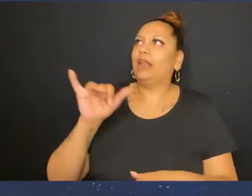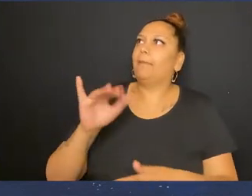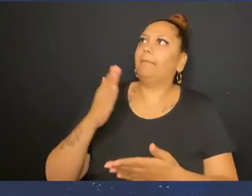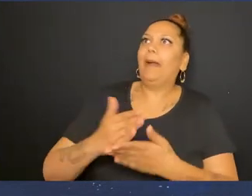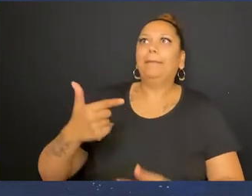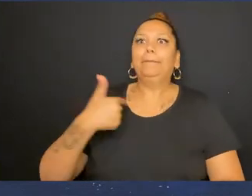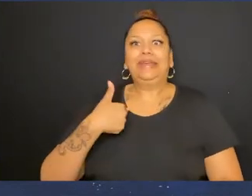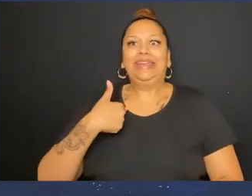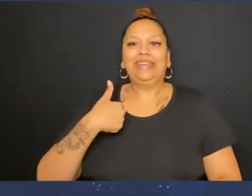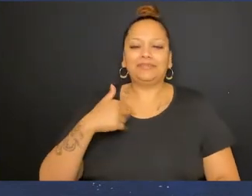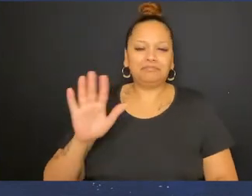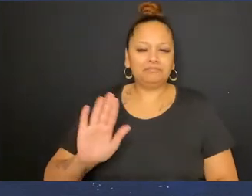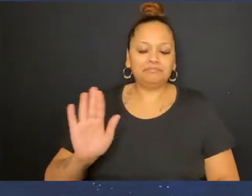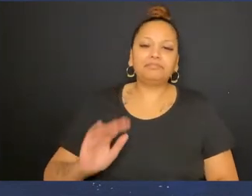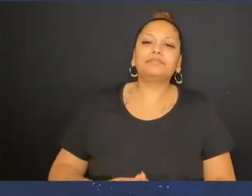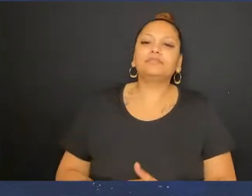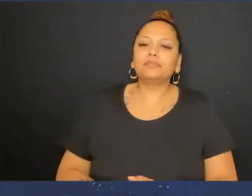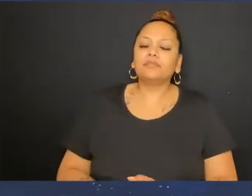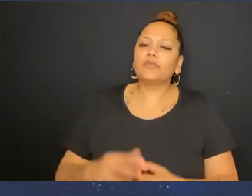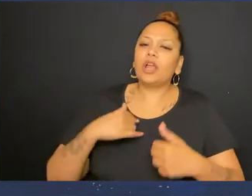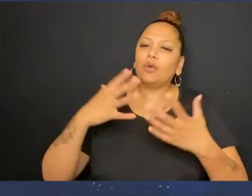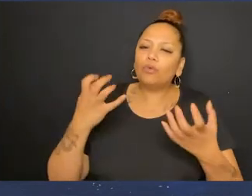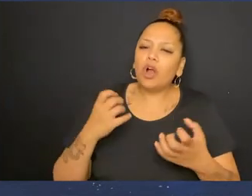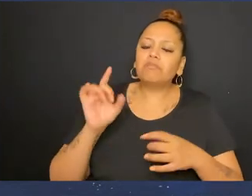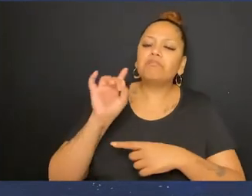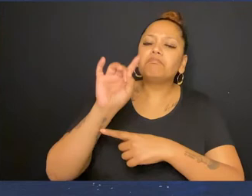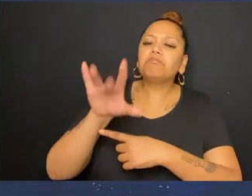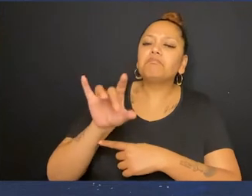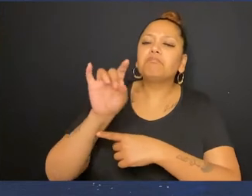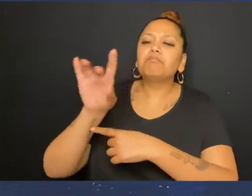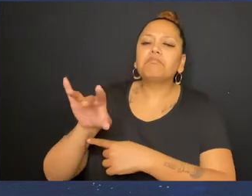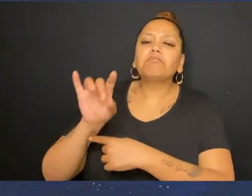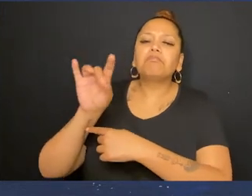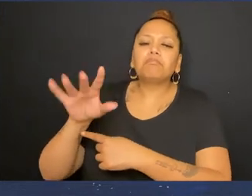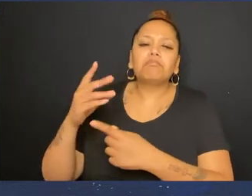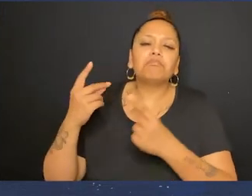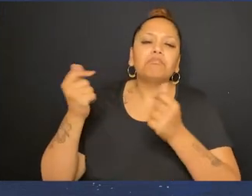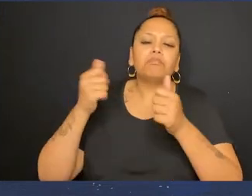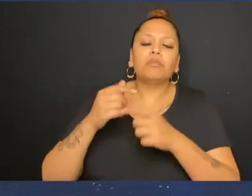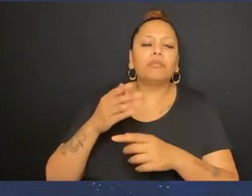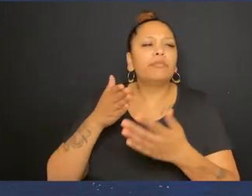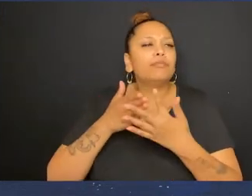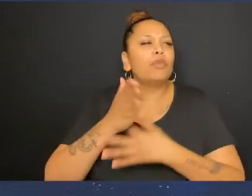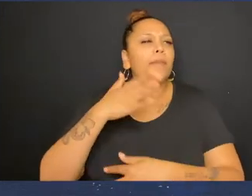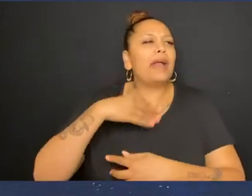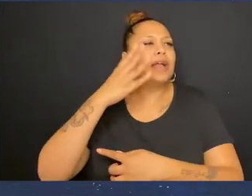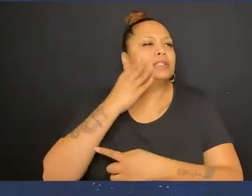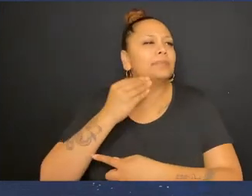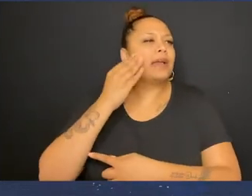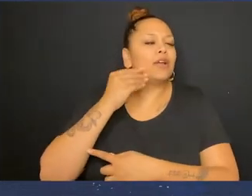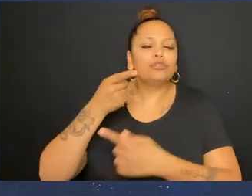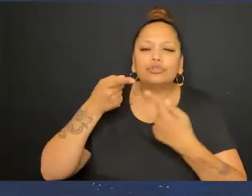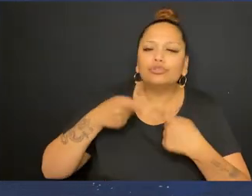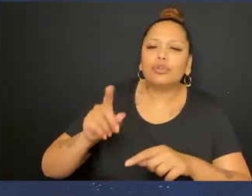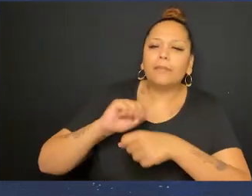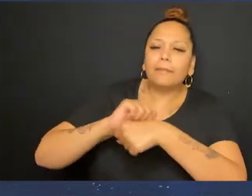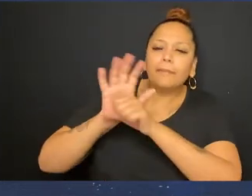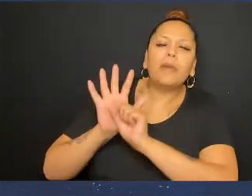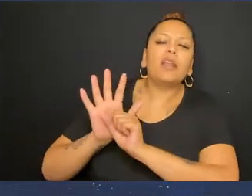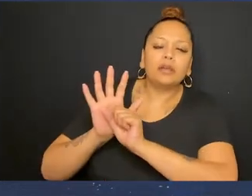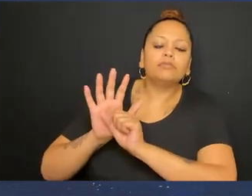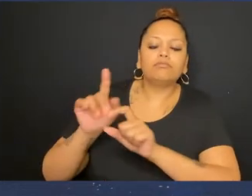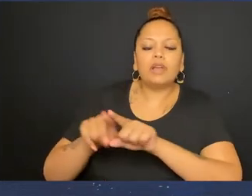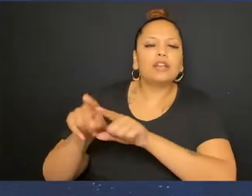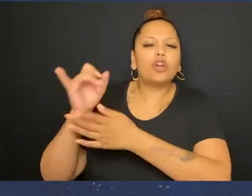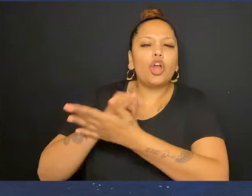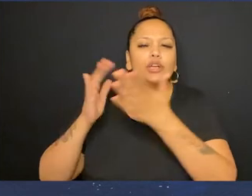Tonight is about me At all However I did want to Shed a little bit Of light quickly On my experience As an artist Throughout this